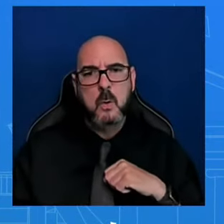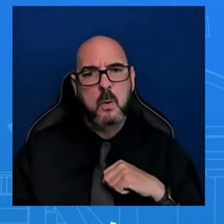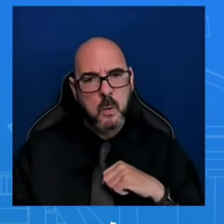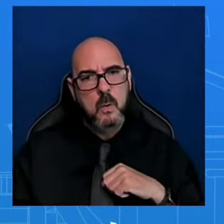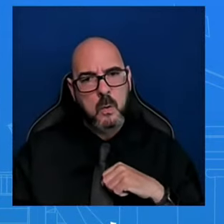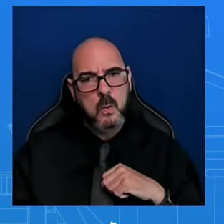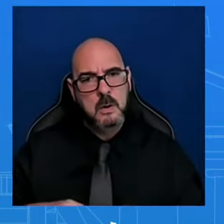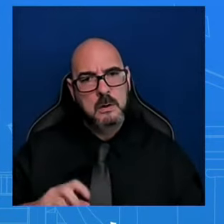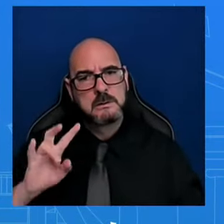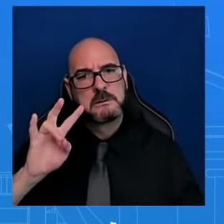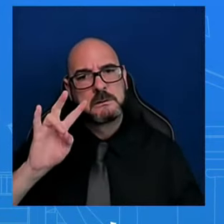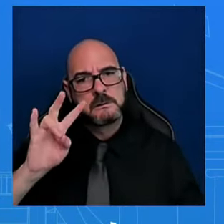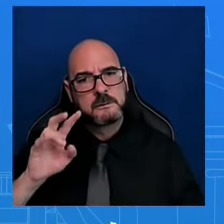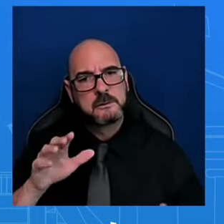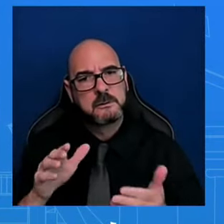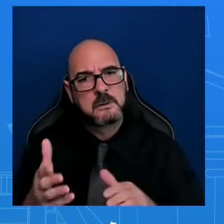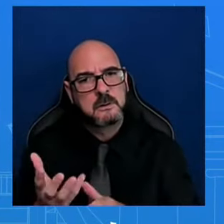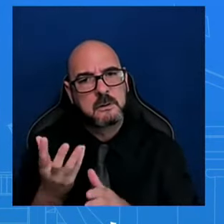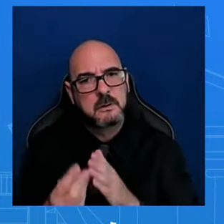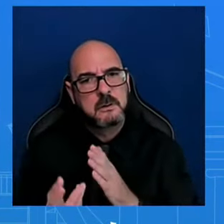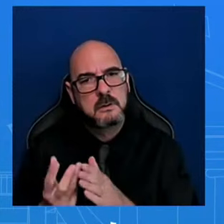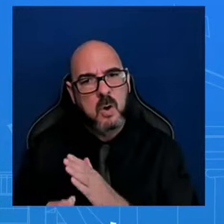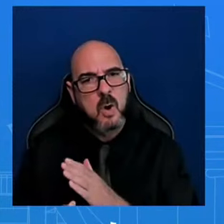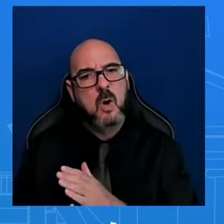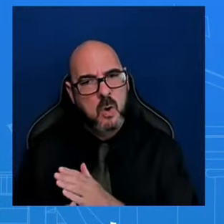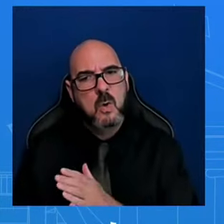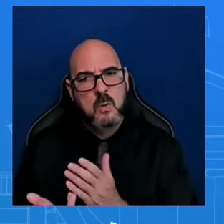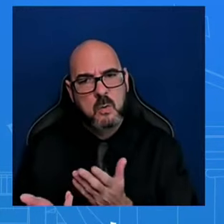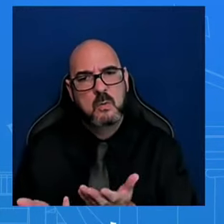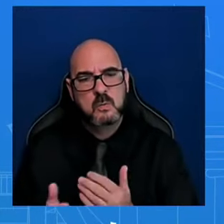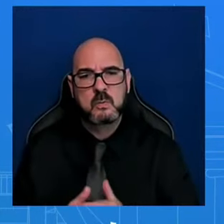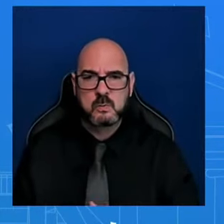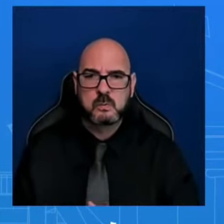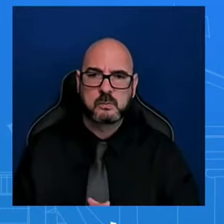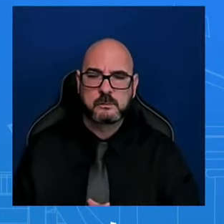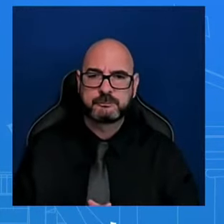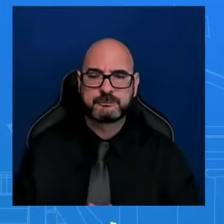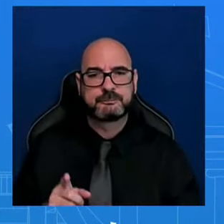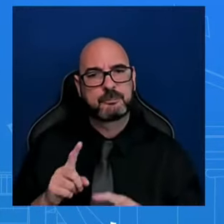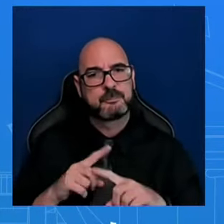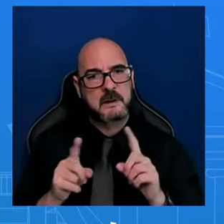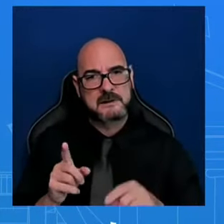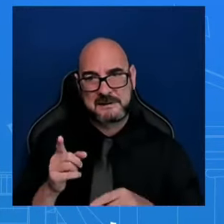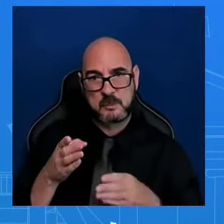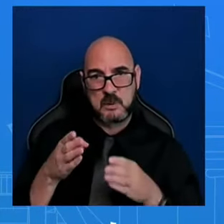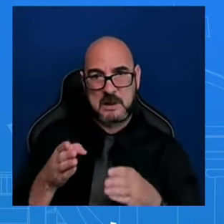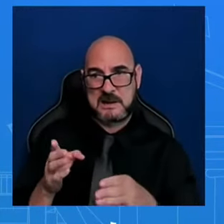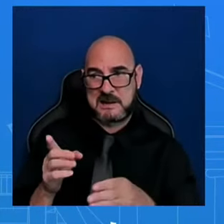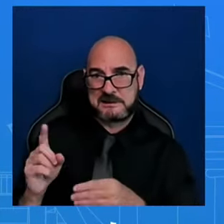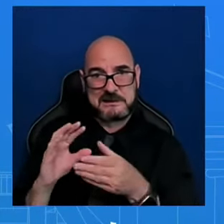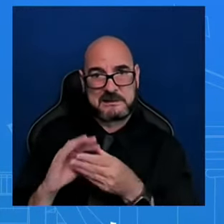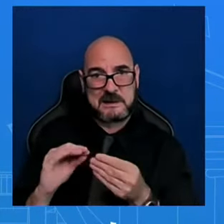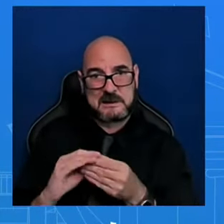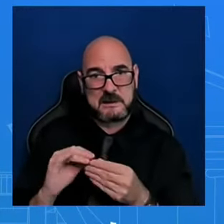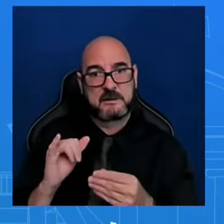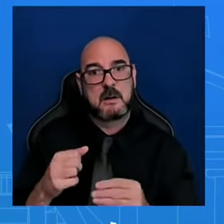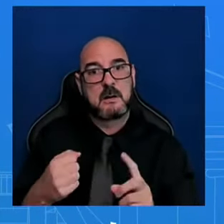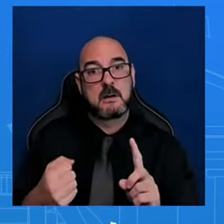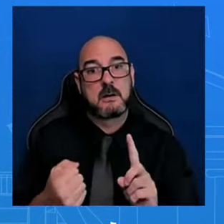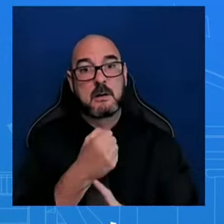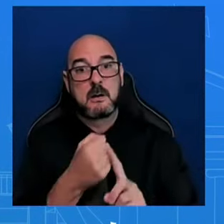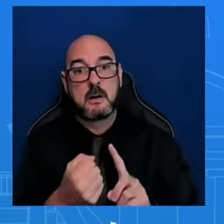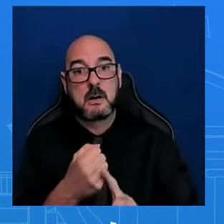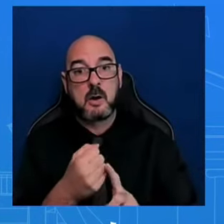discrepancy, though, between how Chef Andres described a deliberate attack on his workers versus what the White House